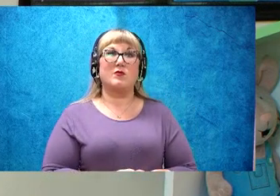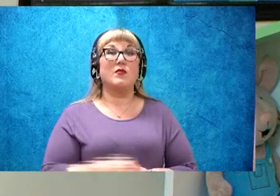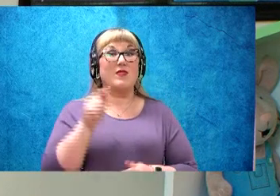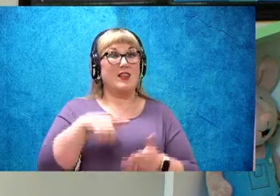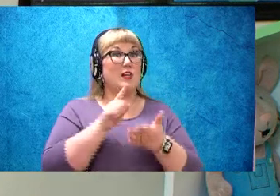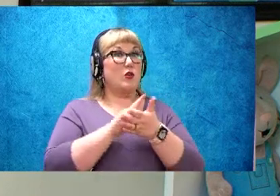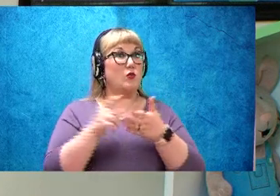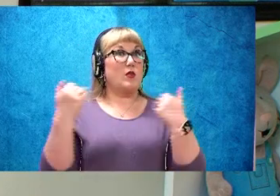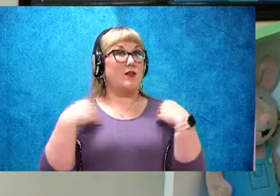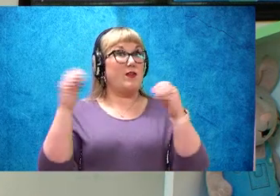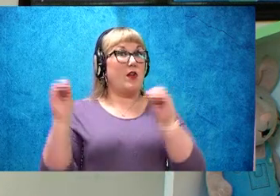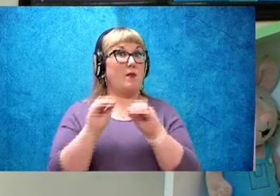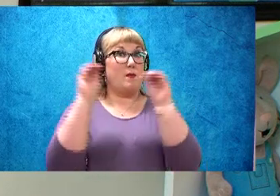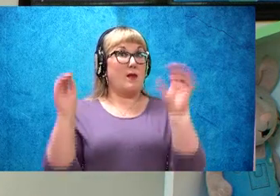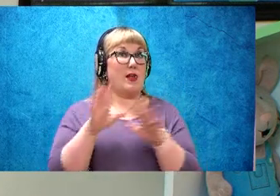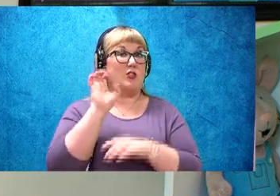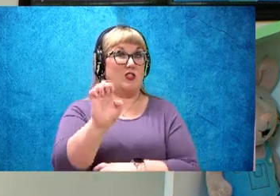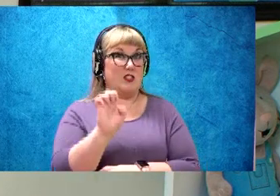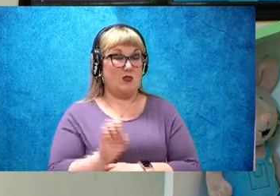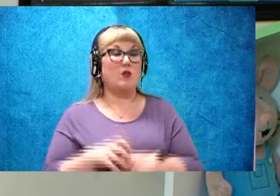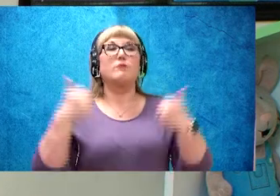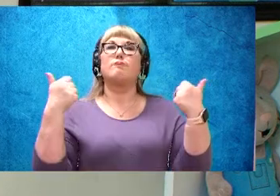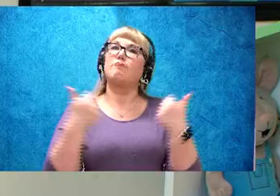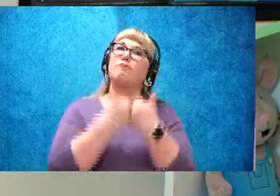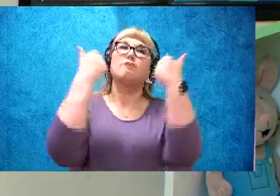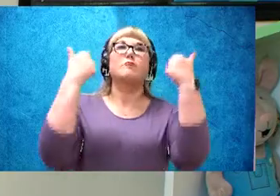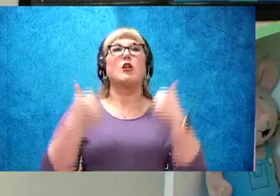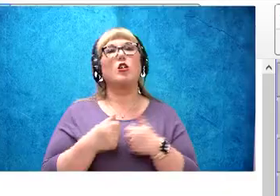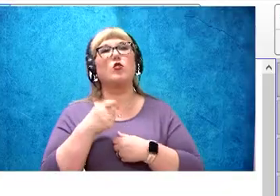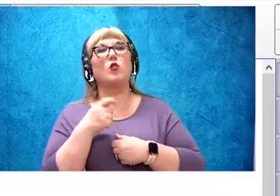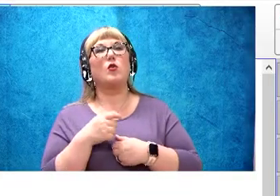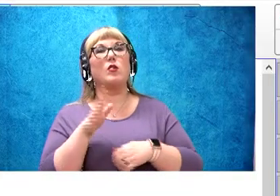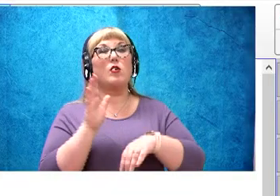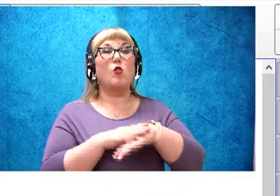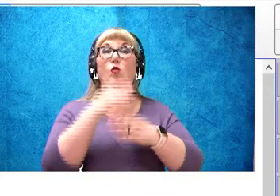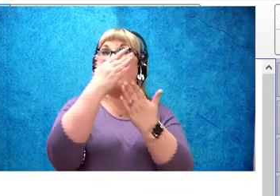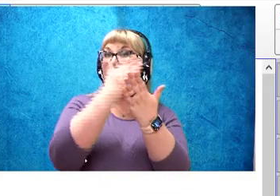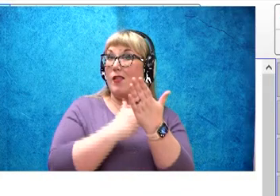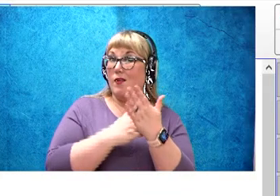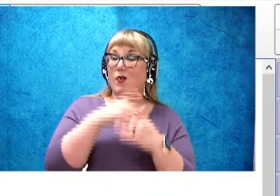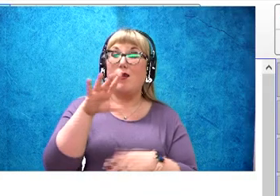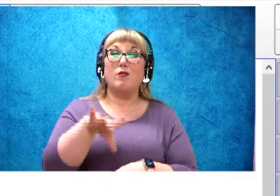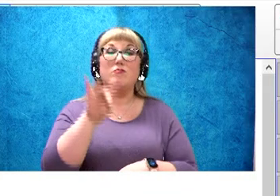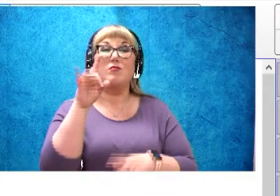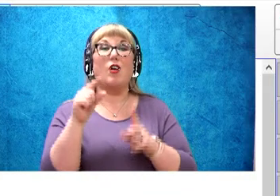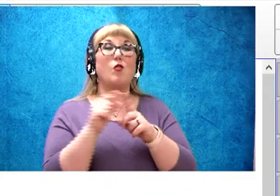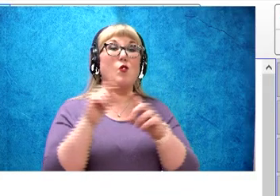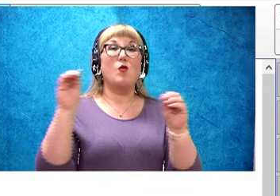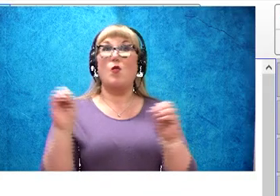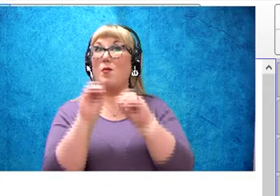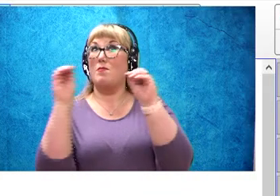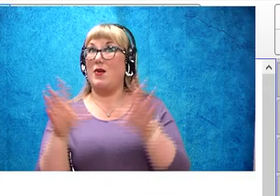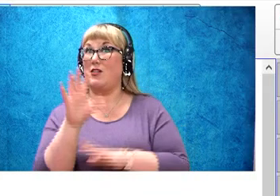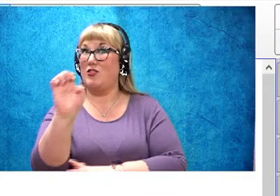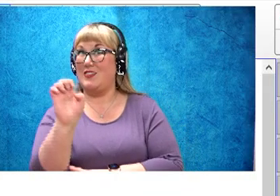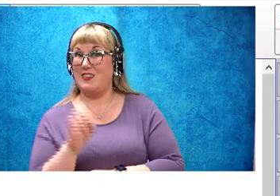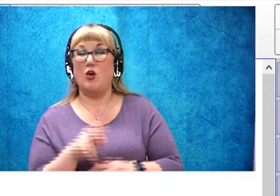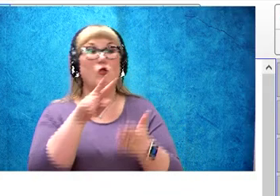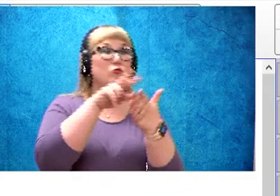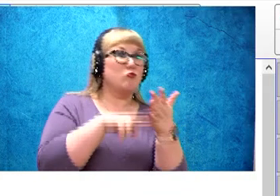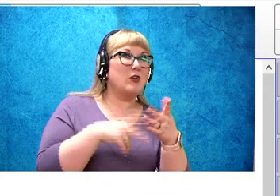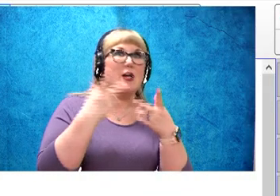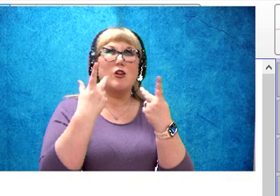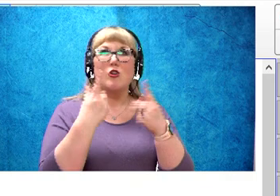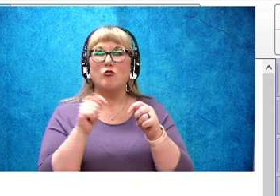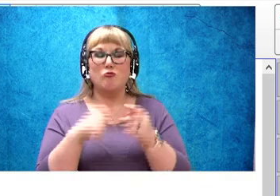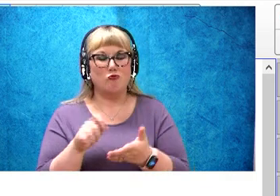with magic E, I challenge you to on your lesson to find words with magic E, read them and try